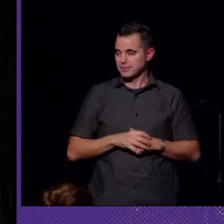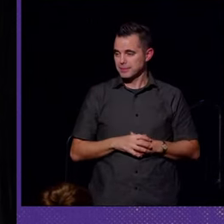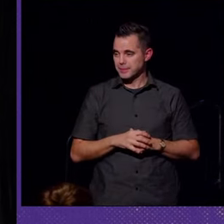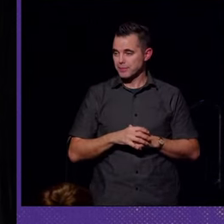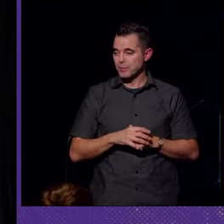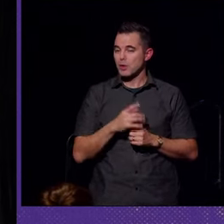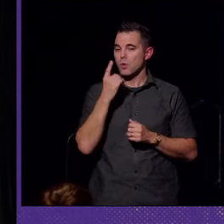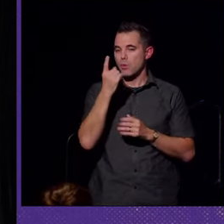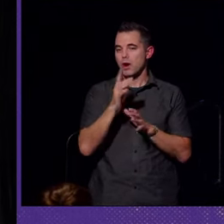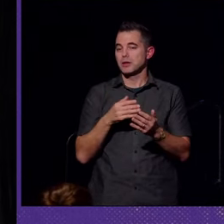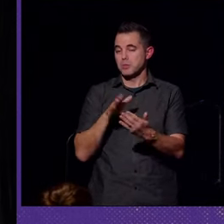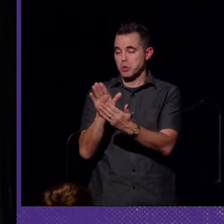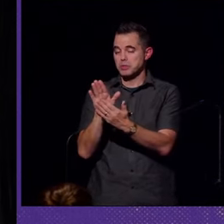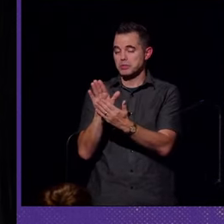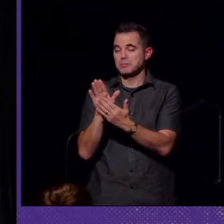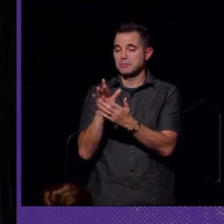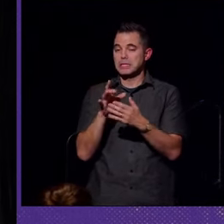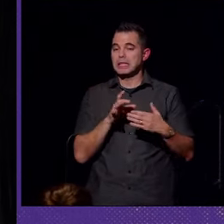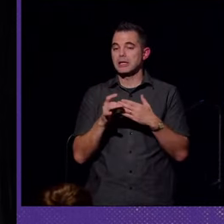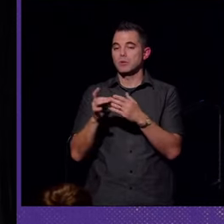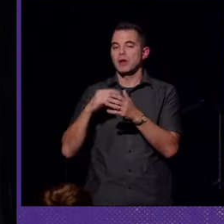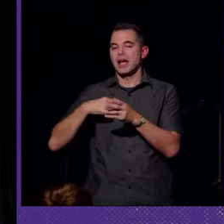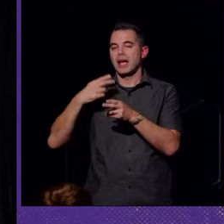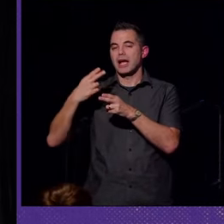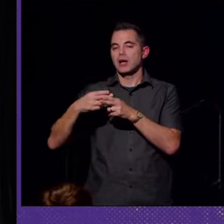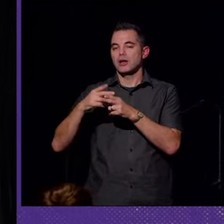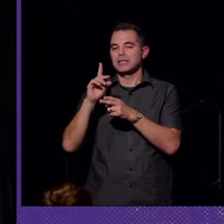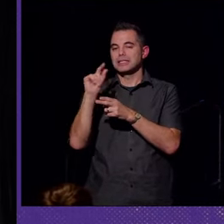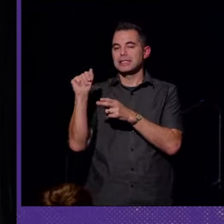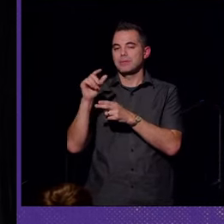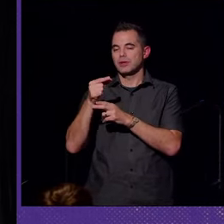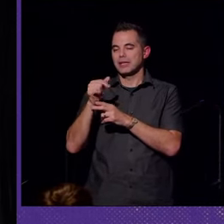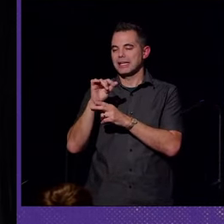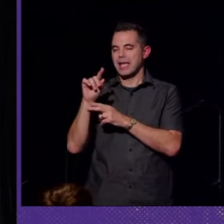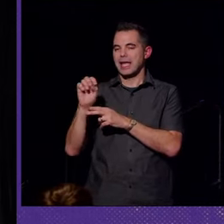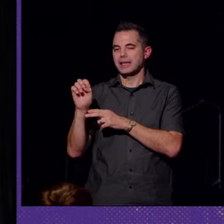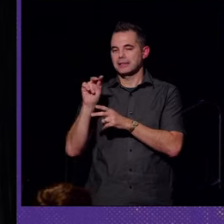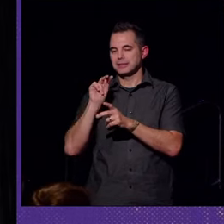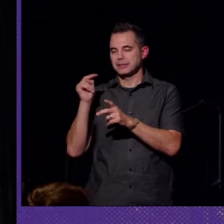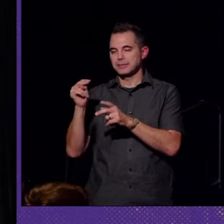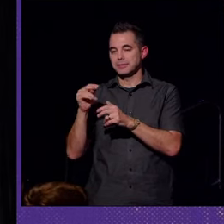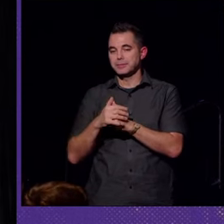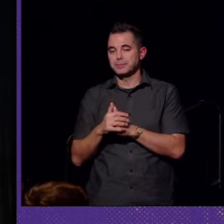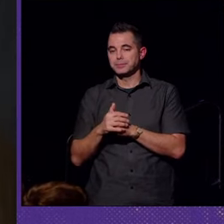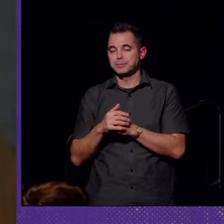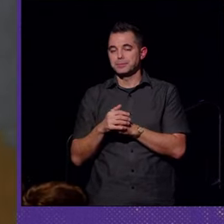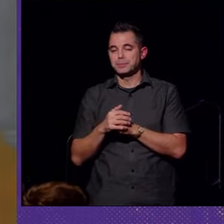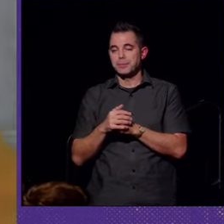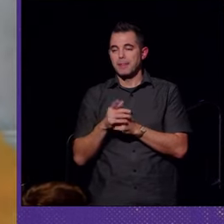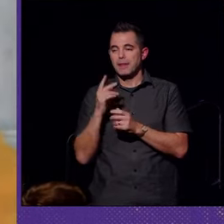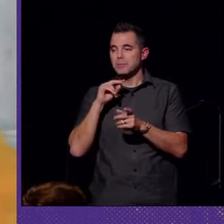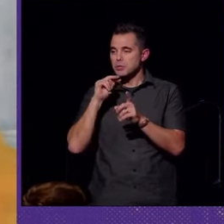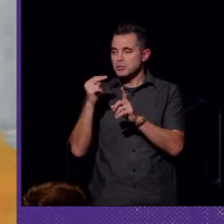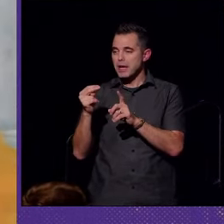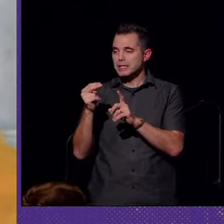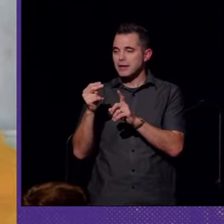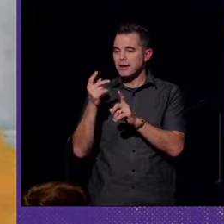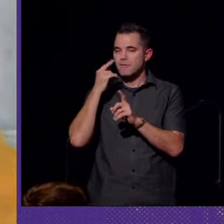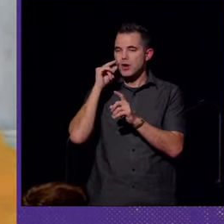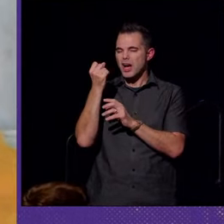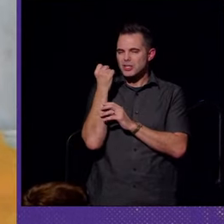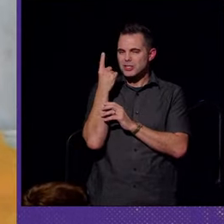One approach can be through what I call the disabled gaze. This is a perspective for